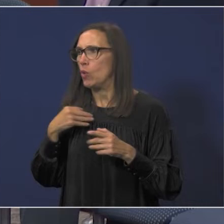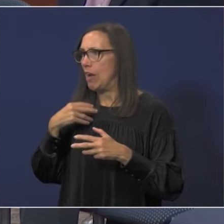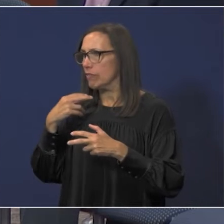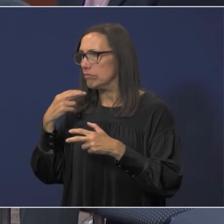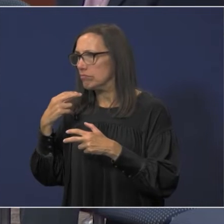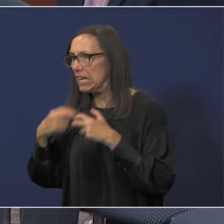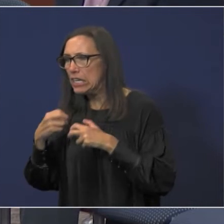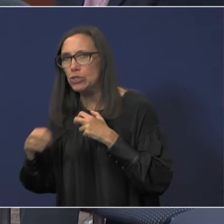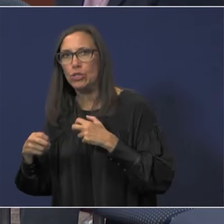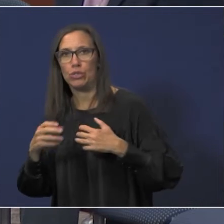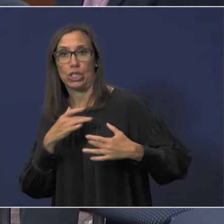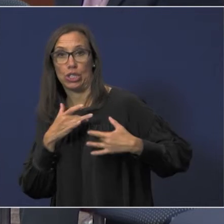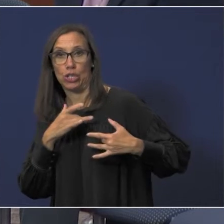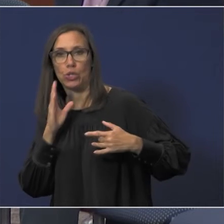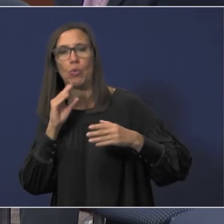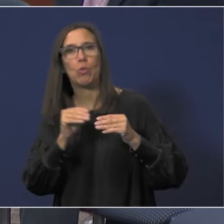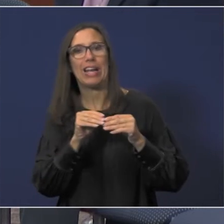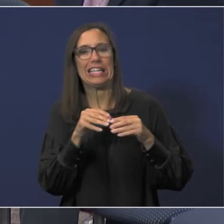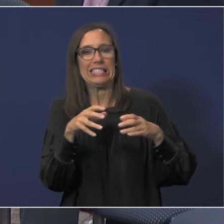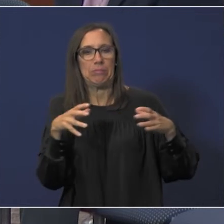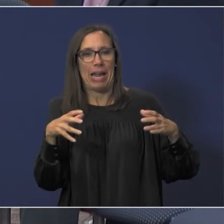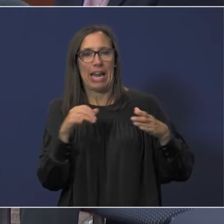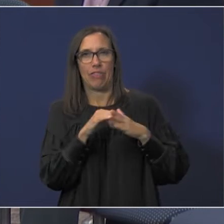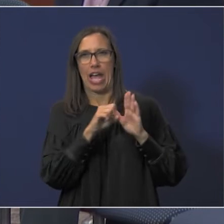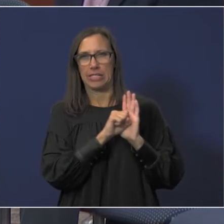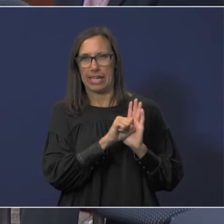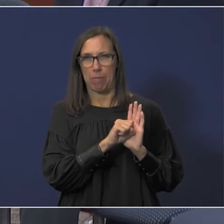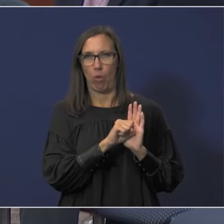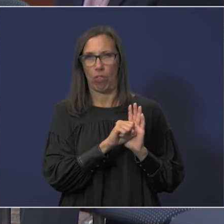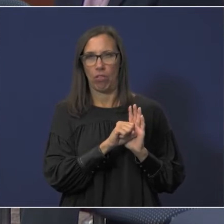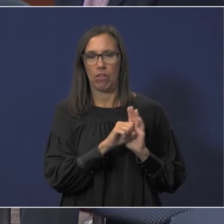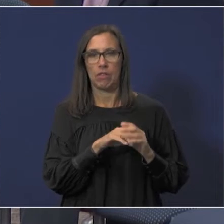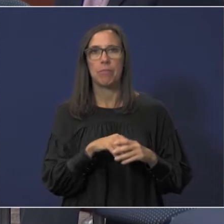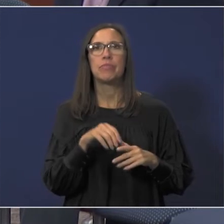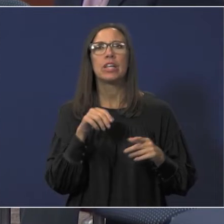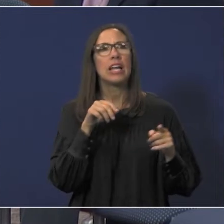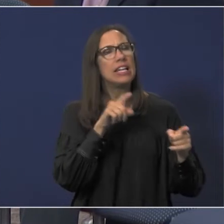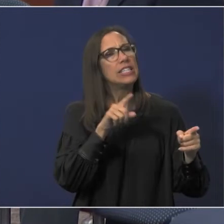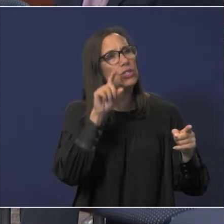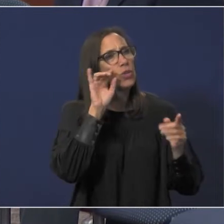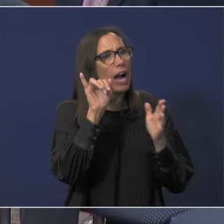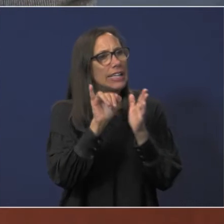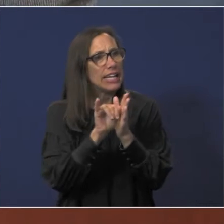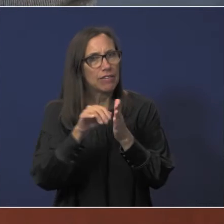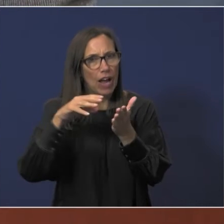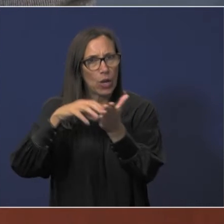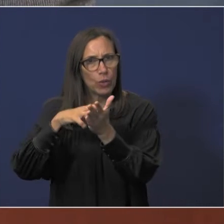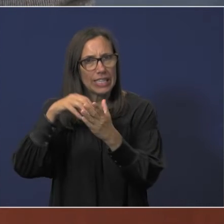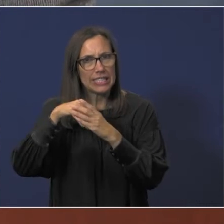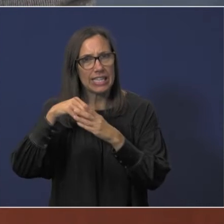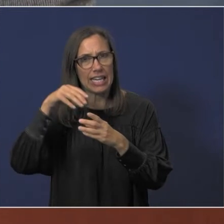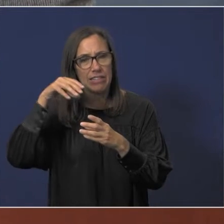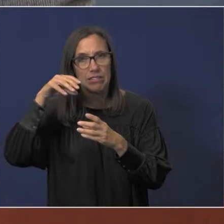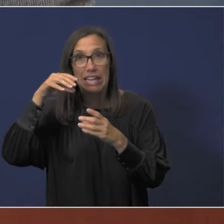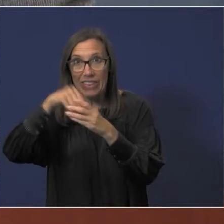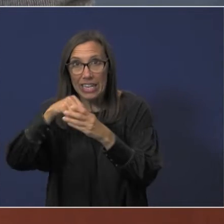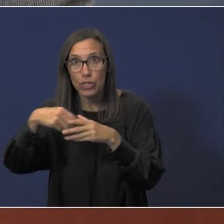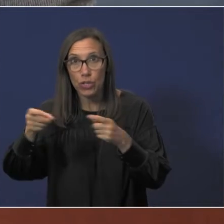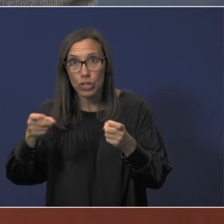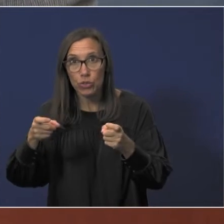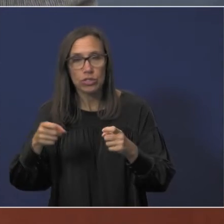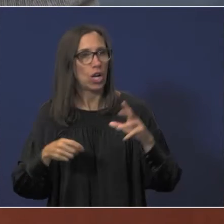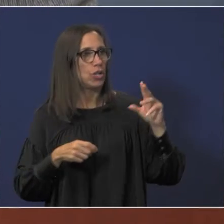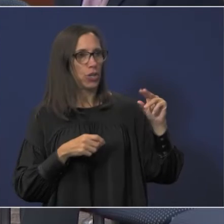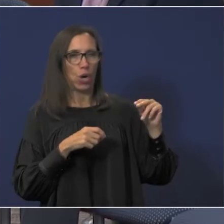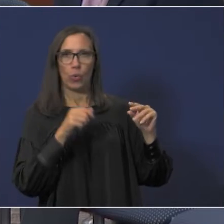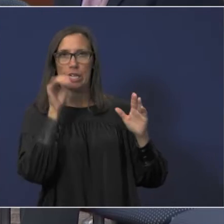concerns with internal controls we don't want to expand our sample so did you identify any weaknesses in our internal control structure no sir